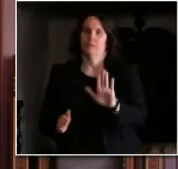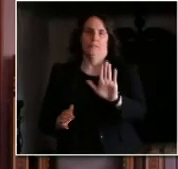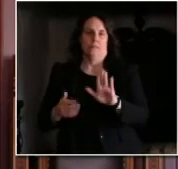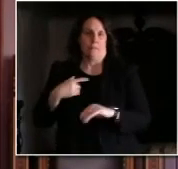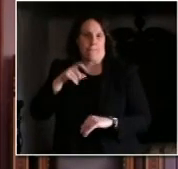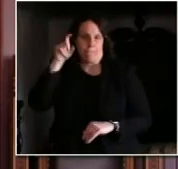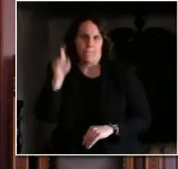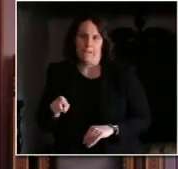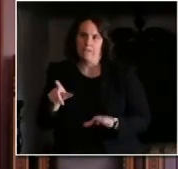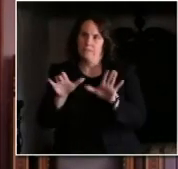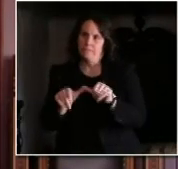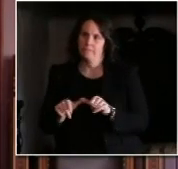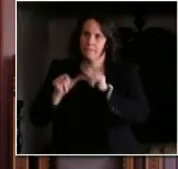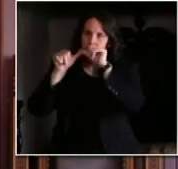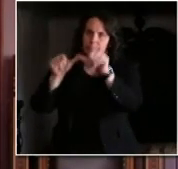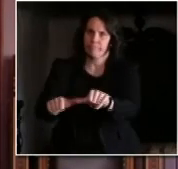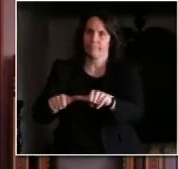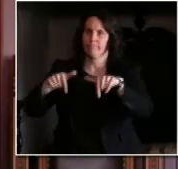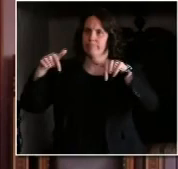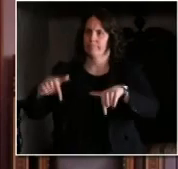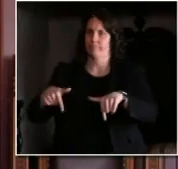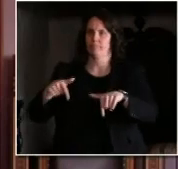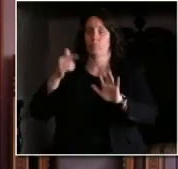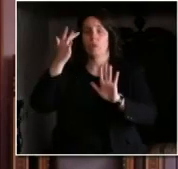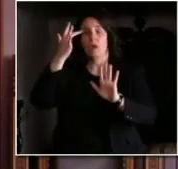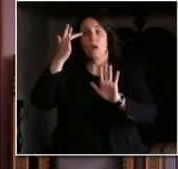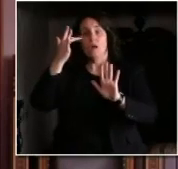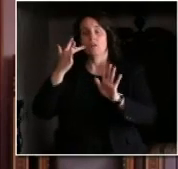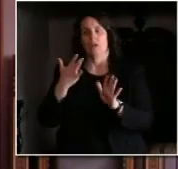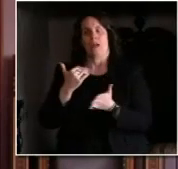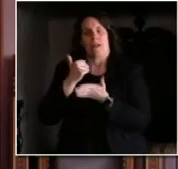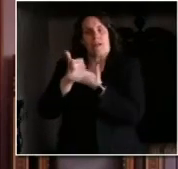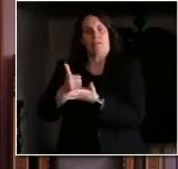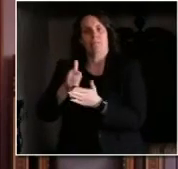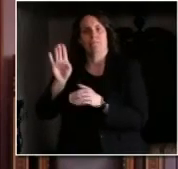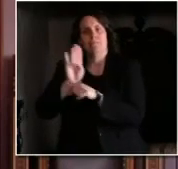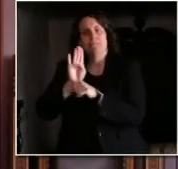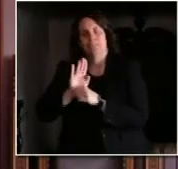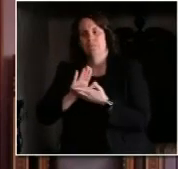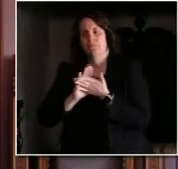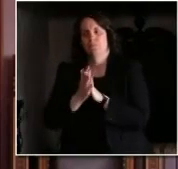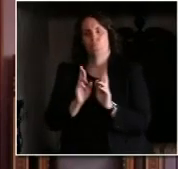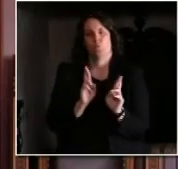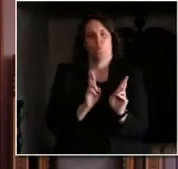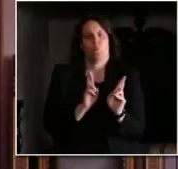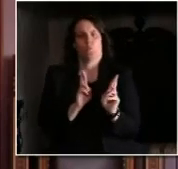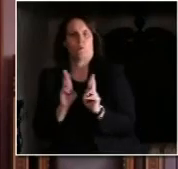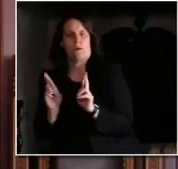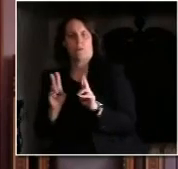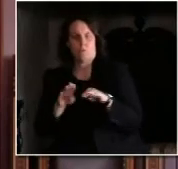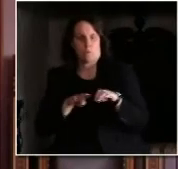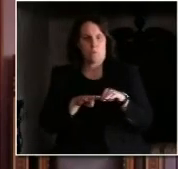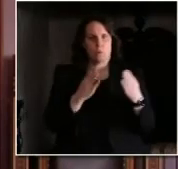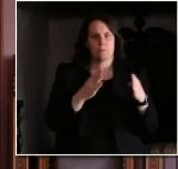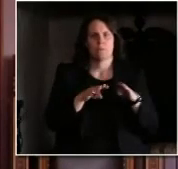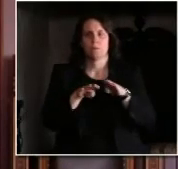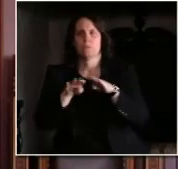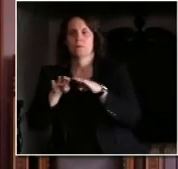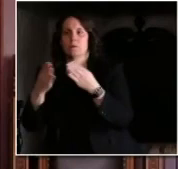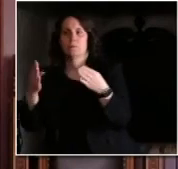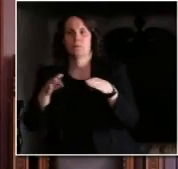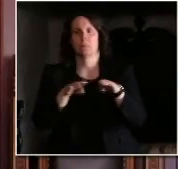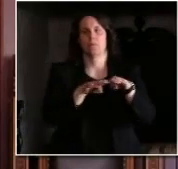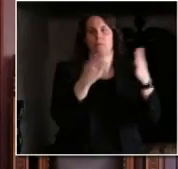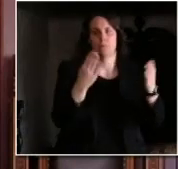prepare for reopening. We, I believe, at least the business groups I've talked to and the businessmen